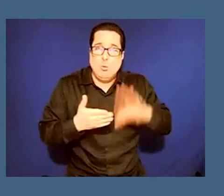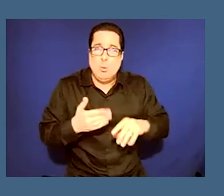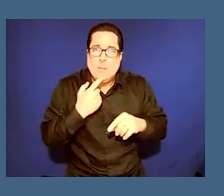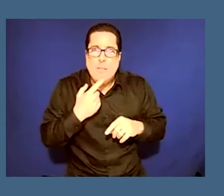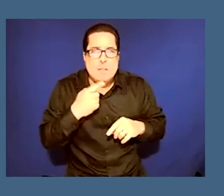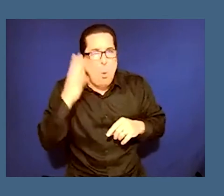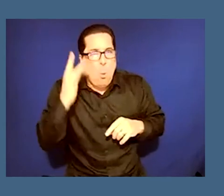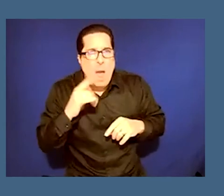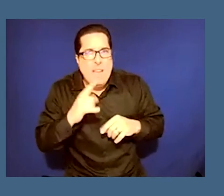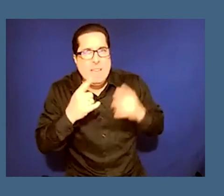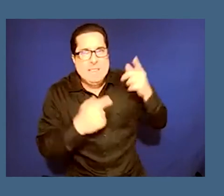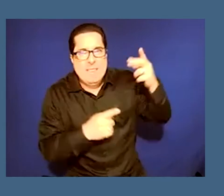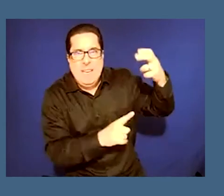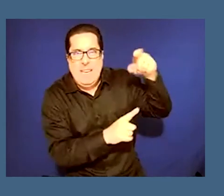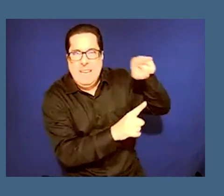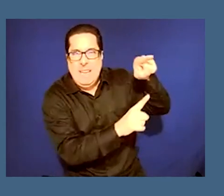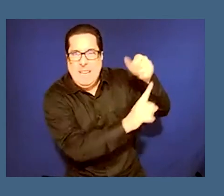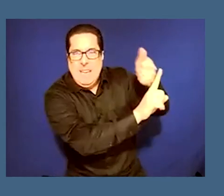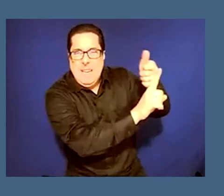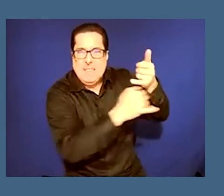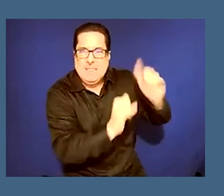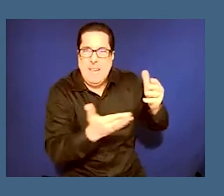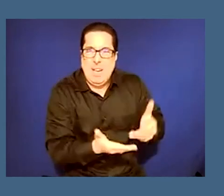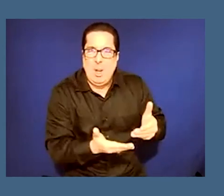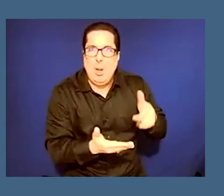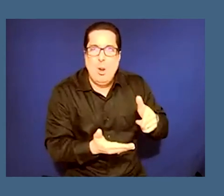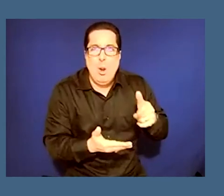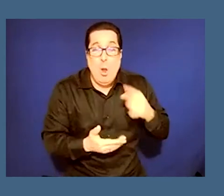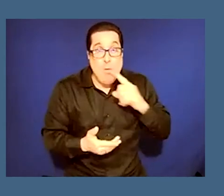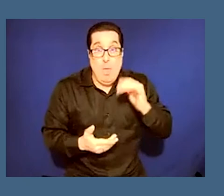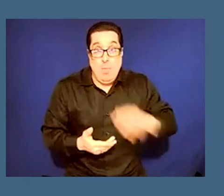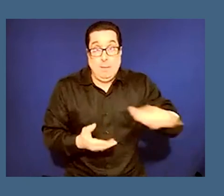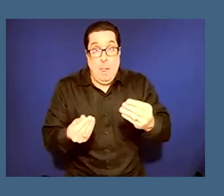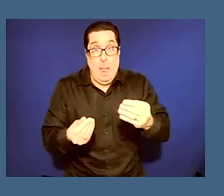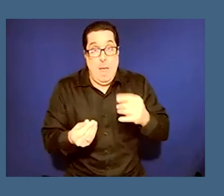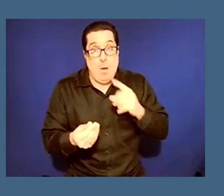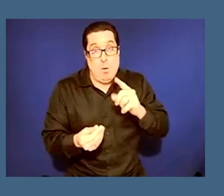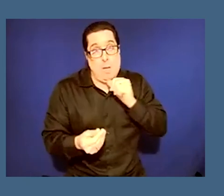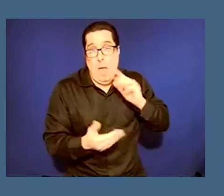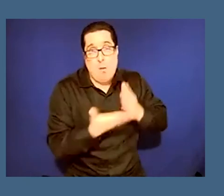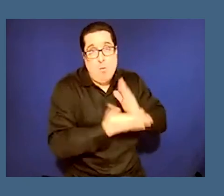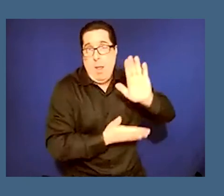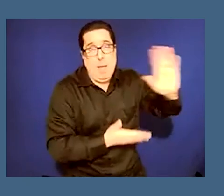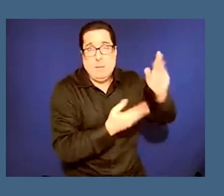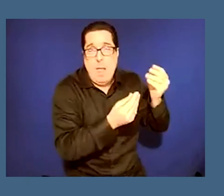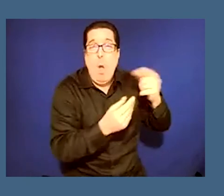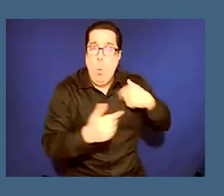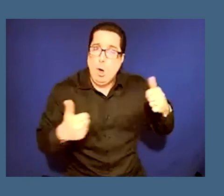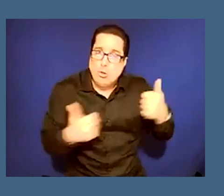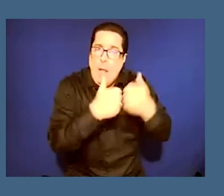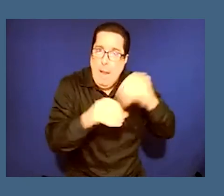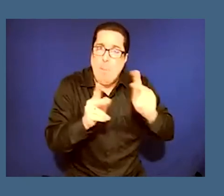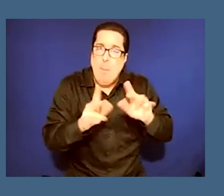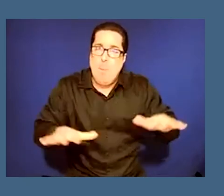we do not actually view this as ever being rightfully his land and we are challenging in public his